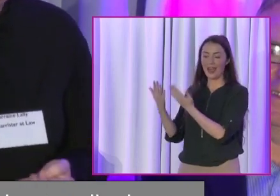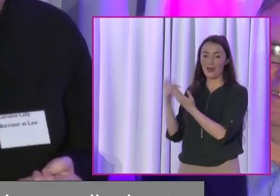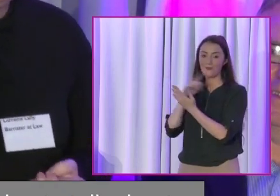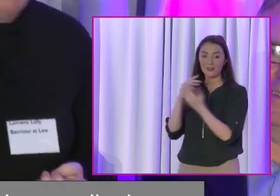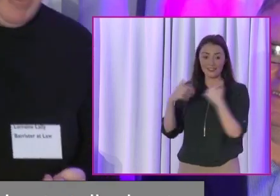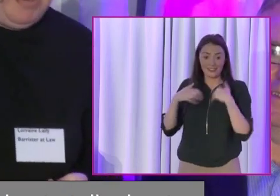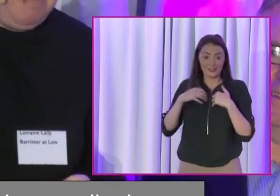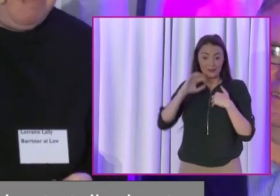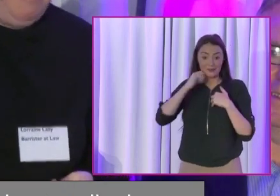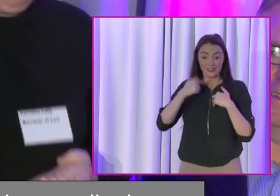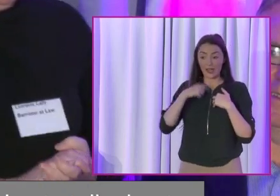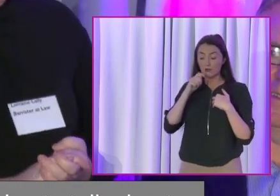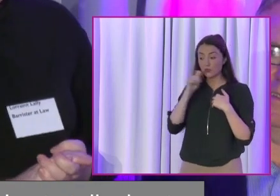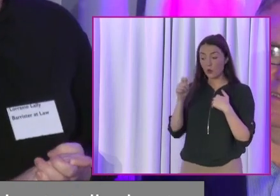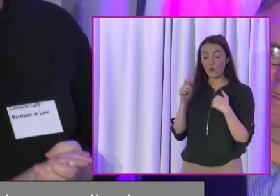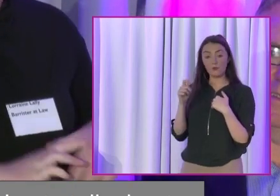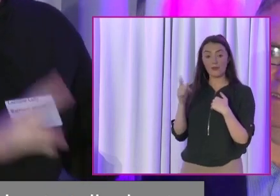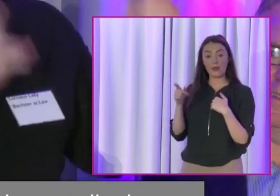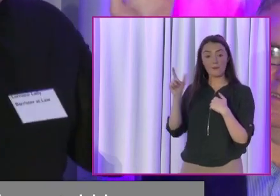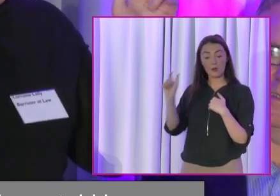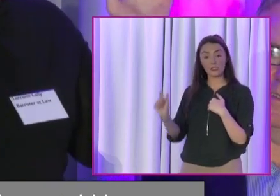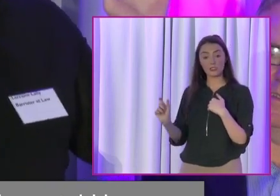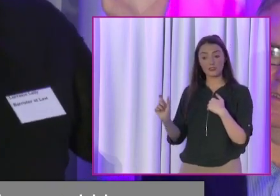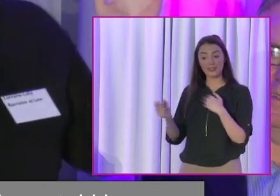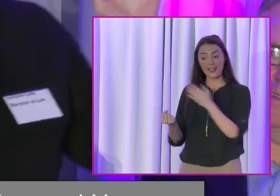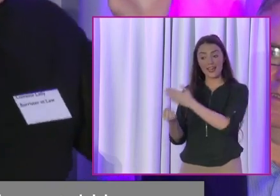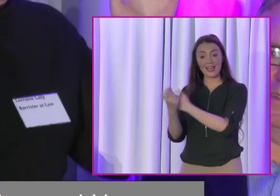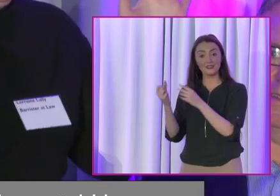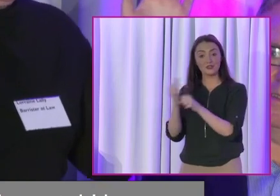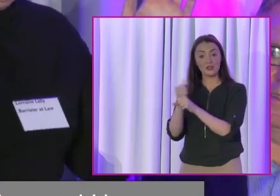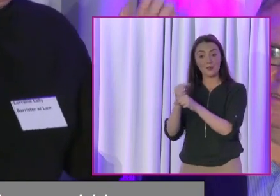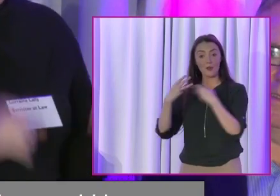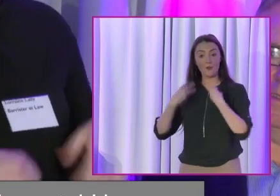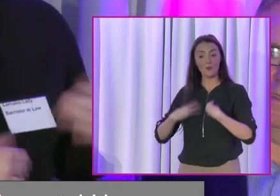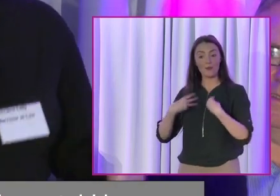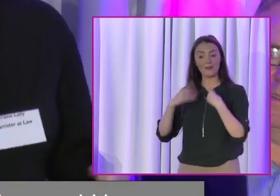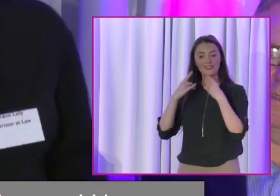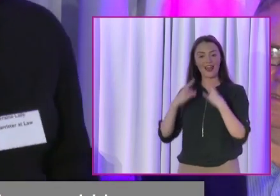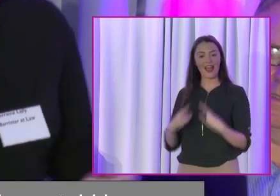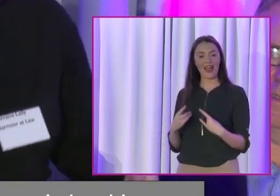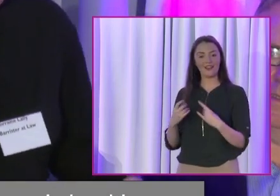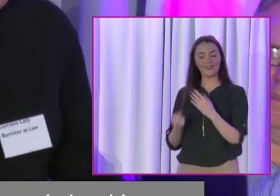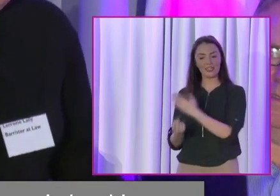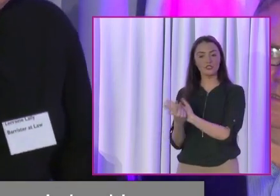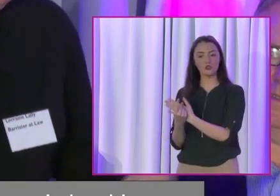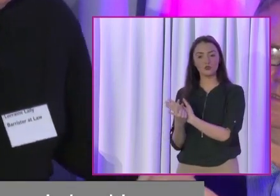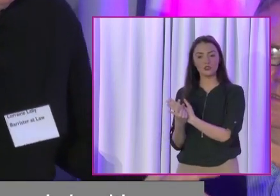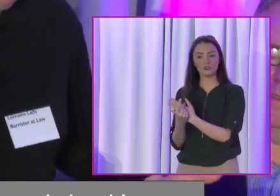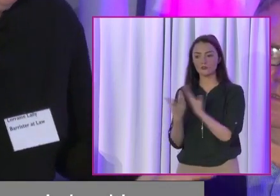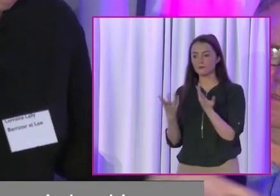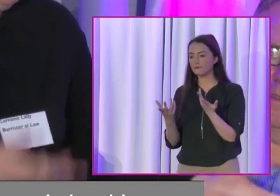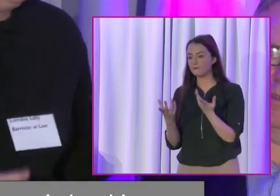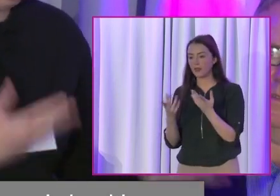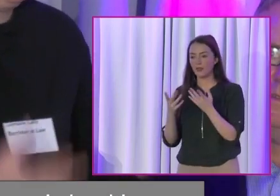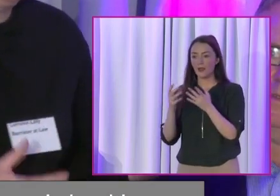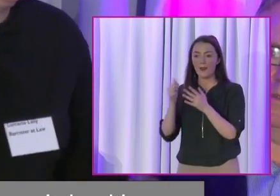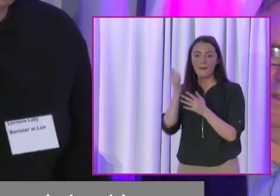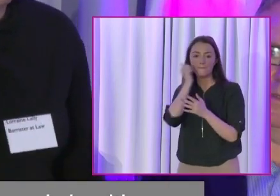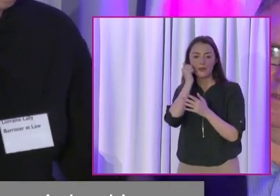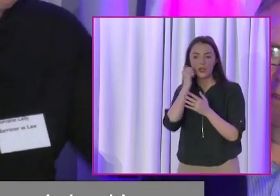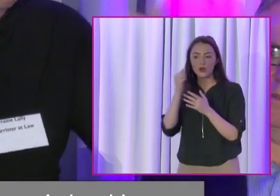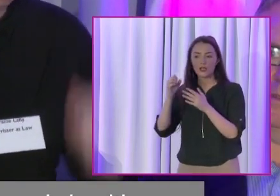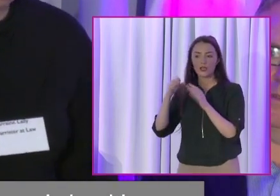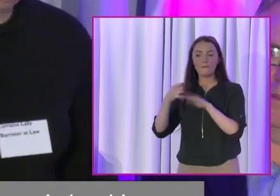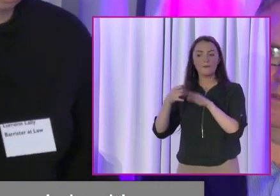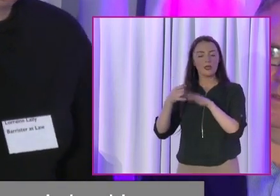told by that particular man that issues around women's health issues and menstruation and period poverty